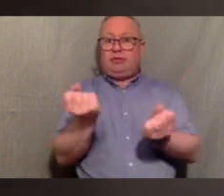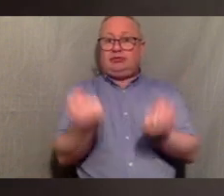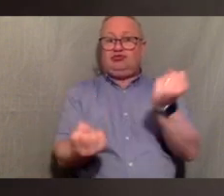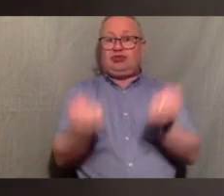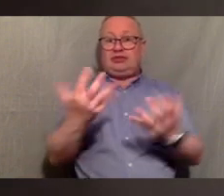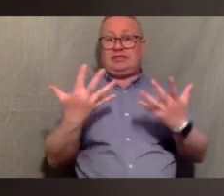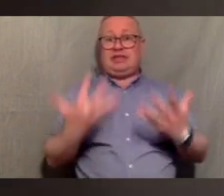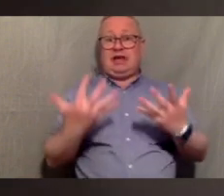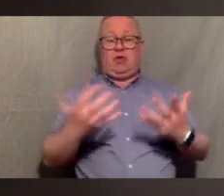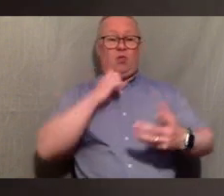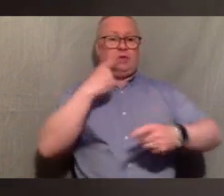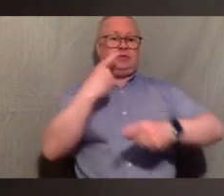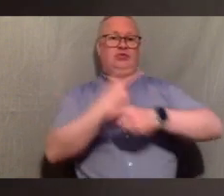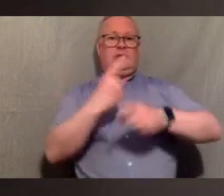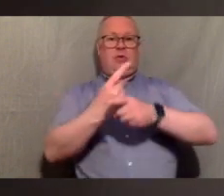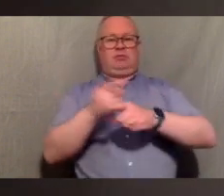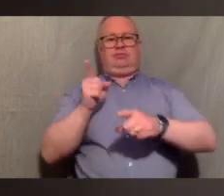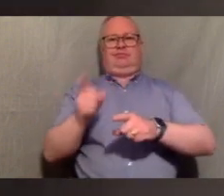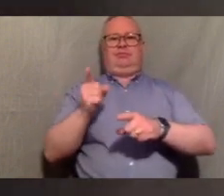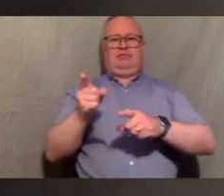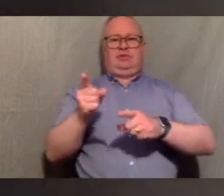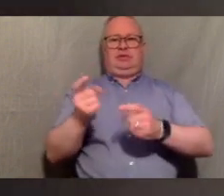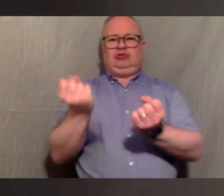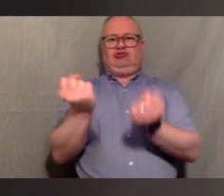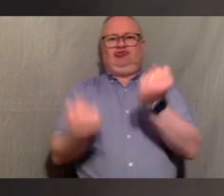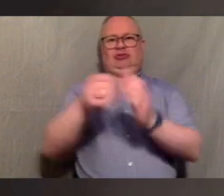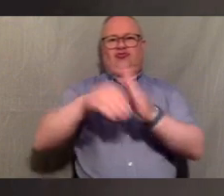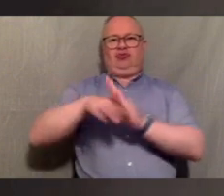international aspects of uh just recovery